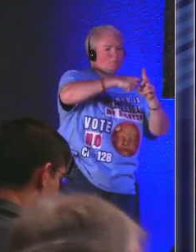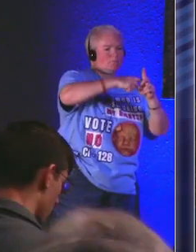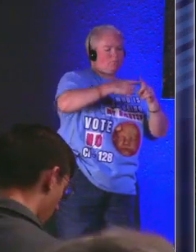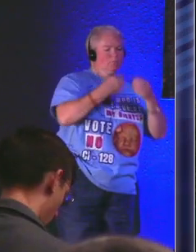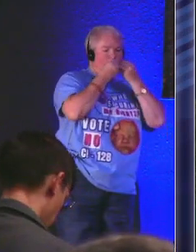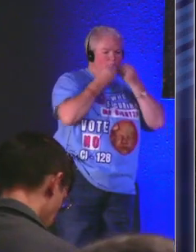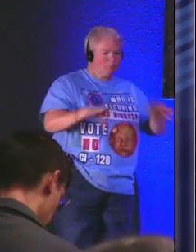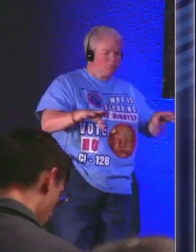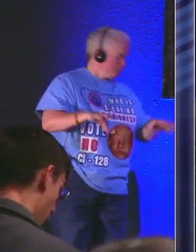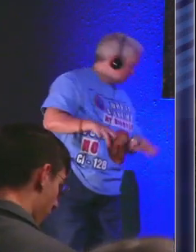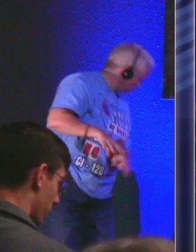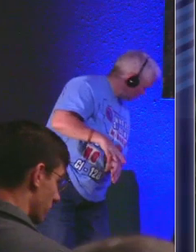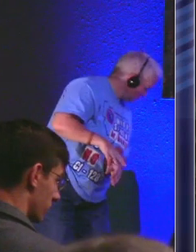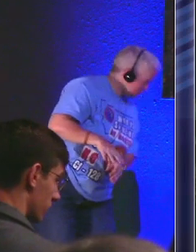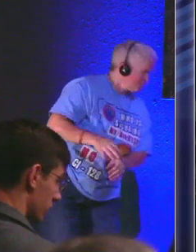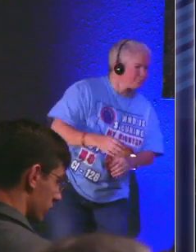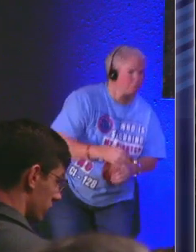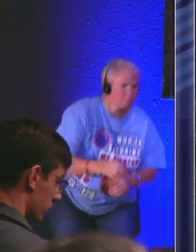blessings please